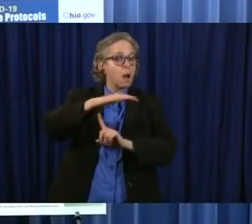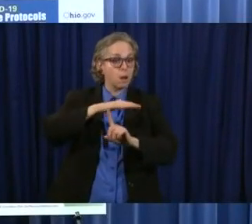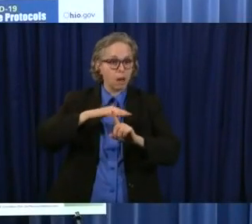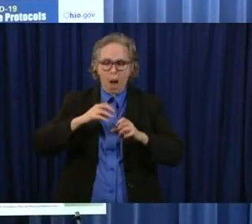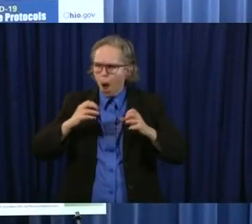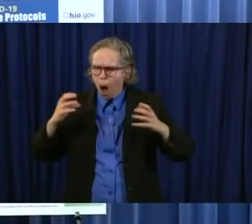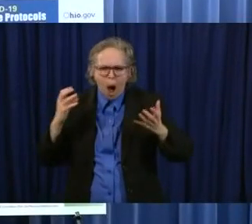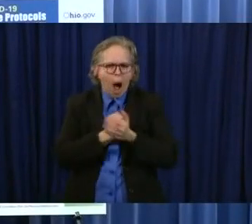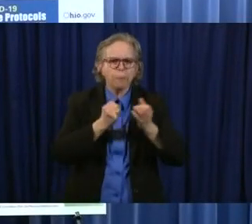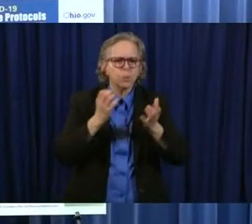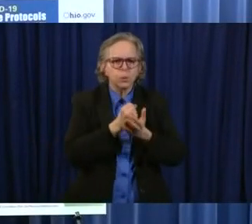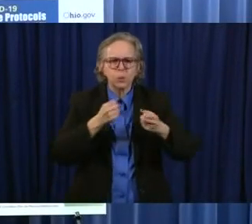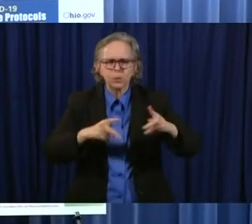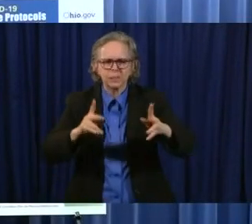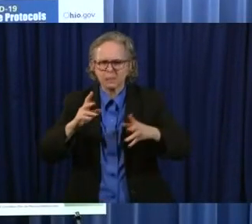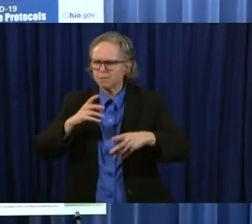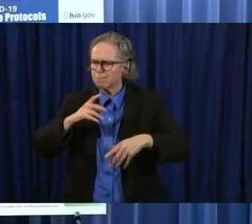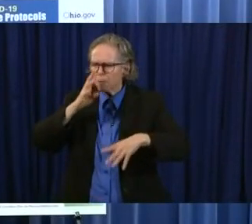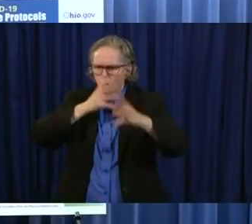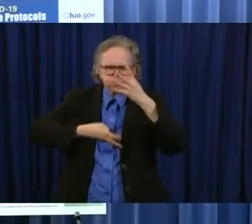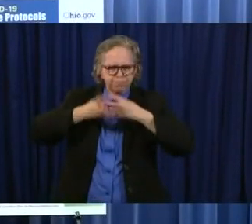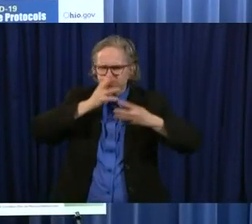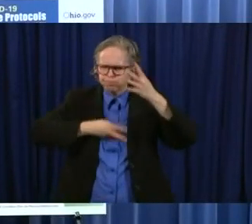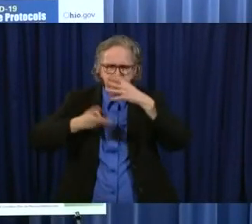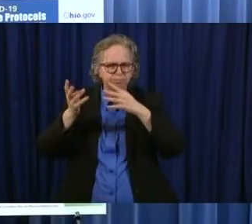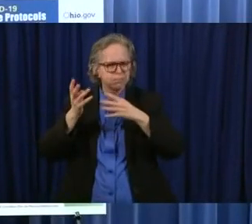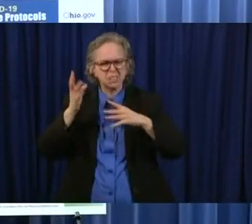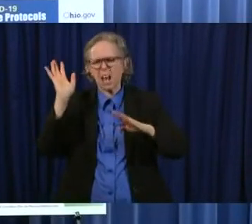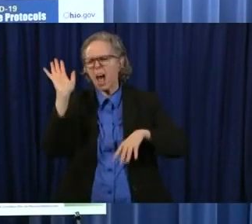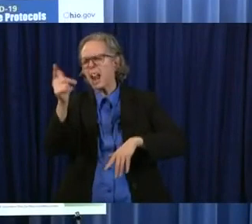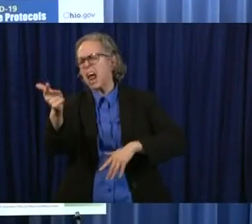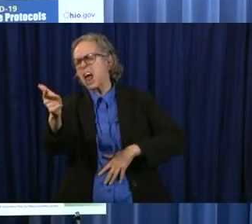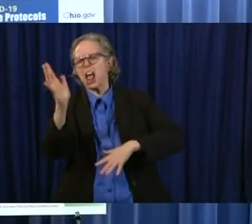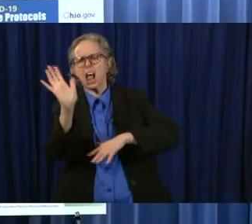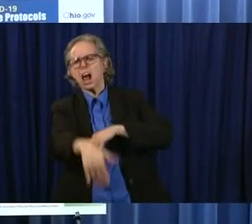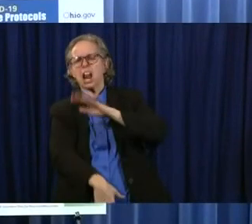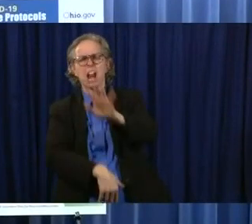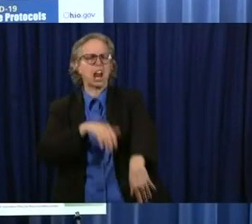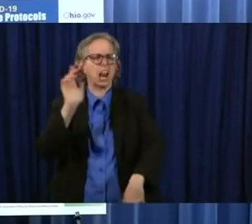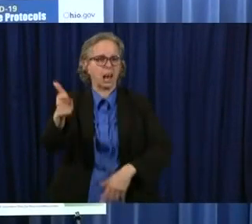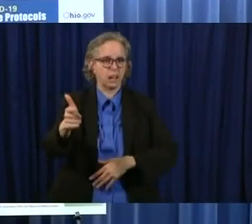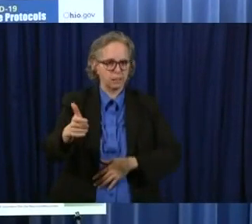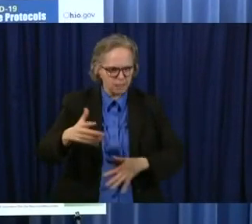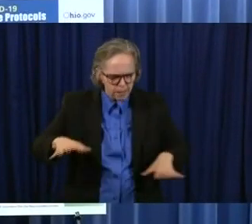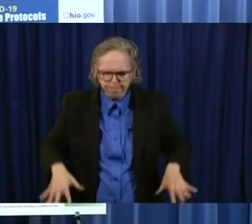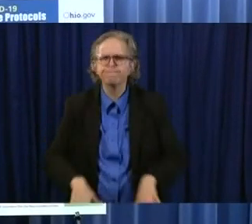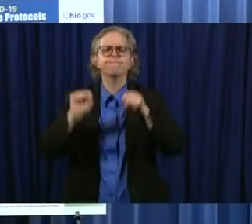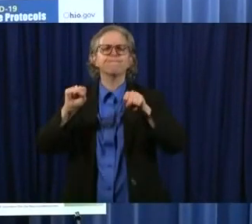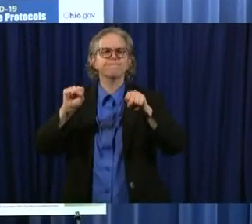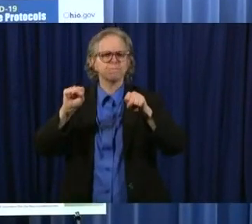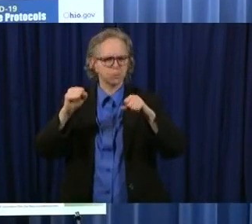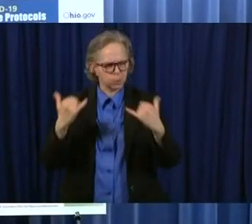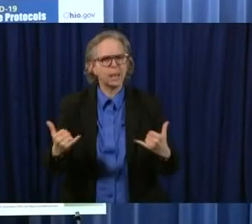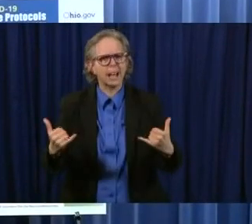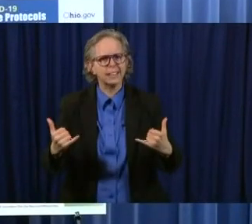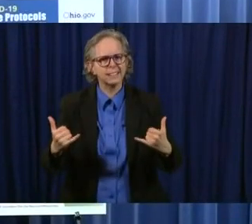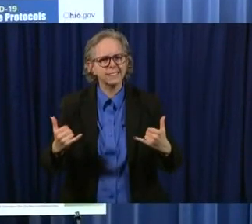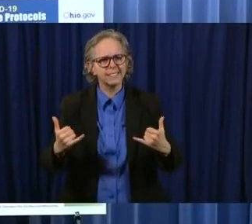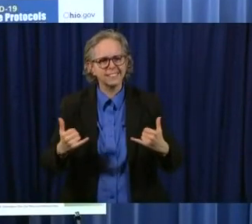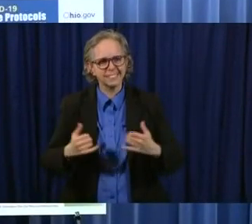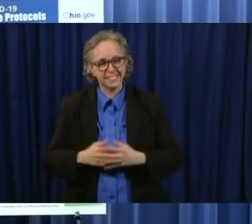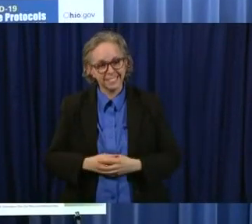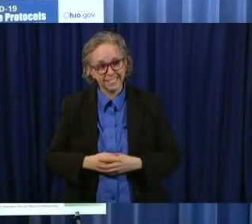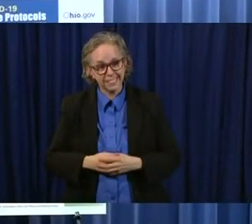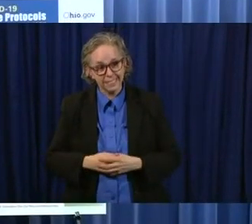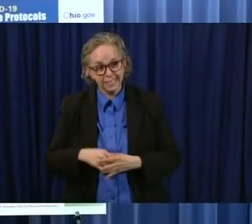let them pass by saying sometime i'll try but go and do something today it is noble of man to